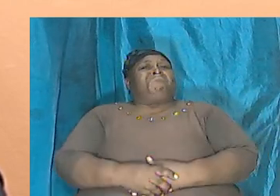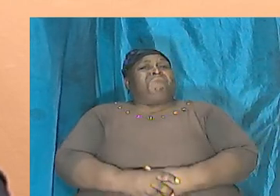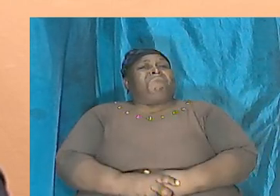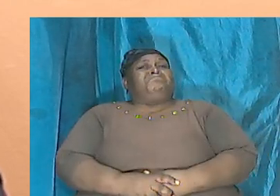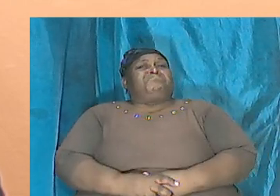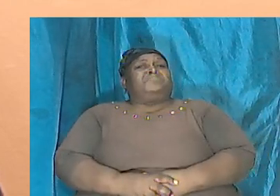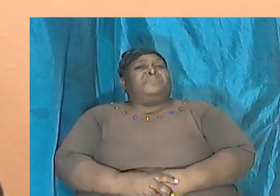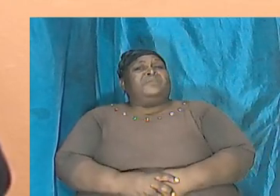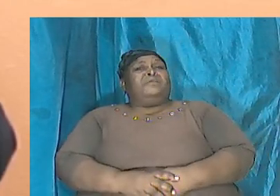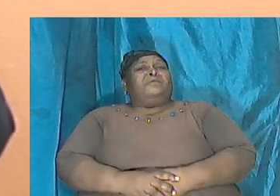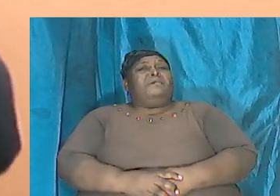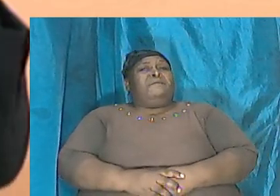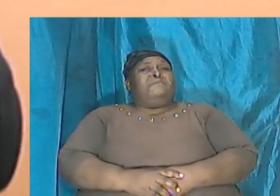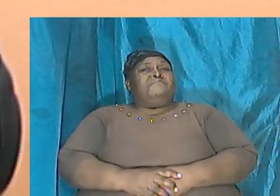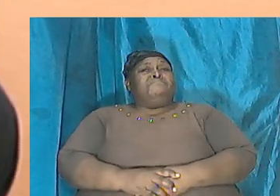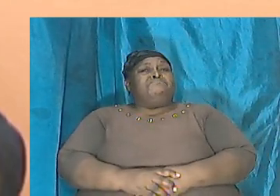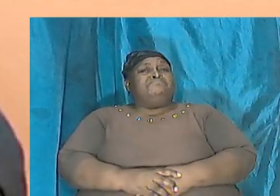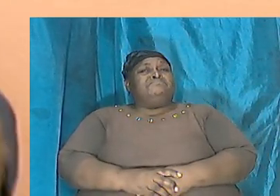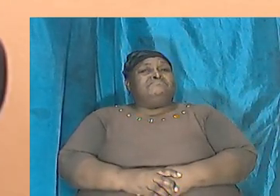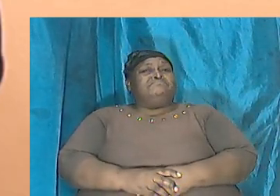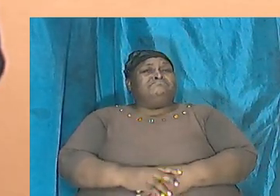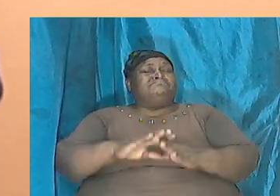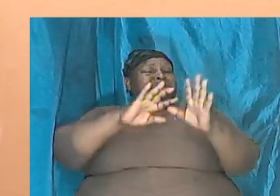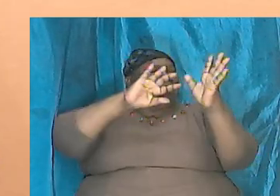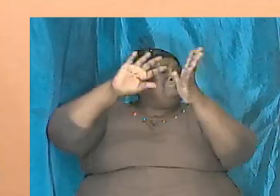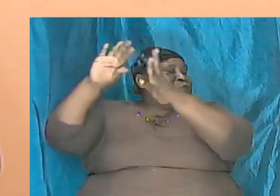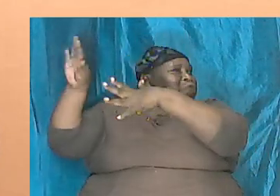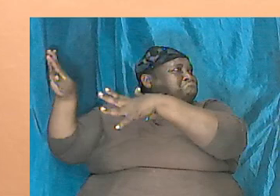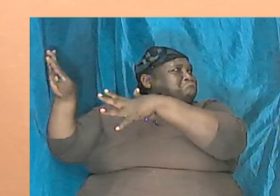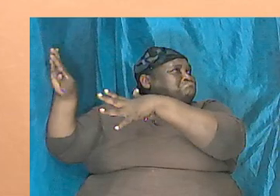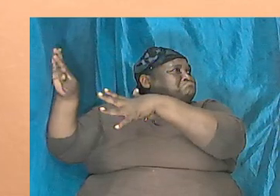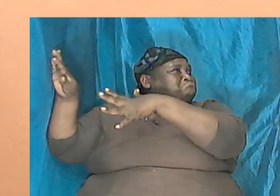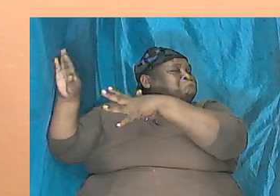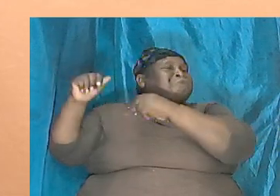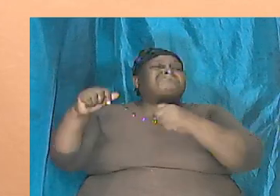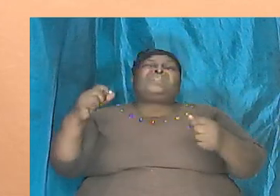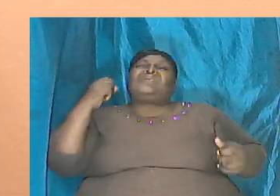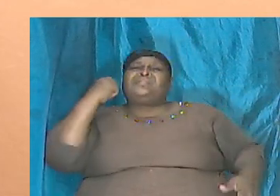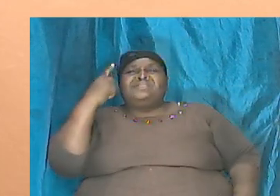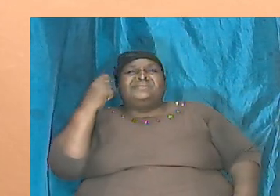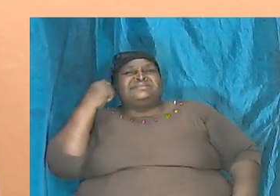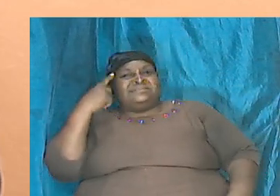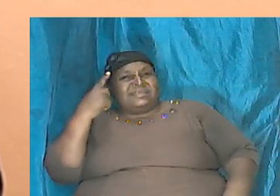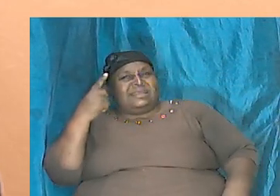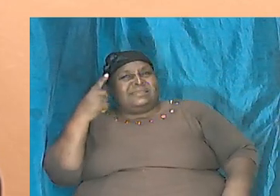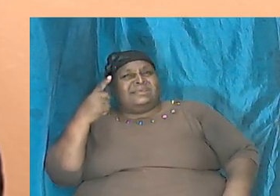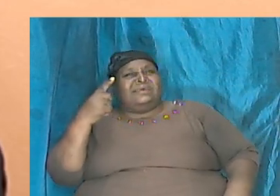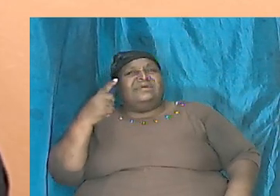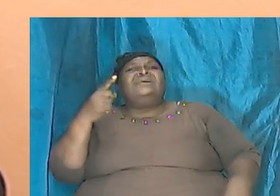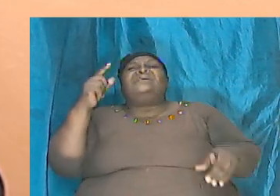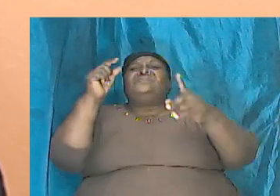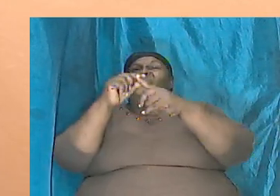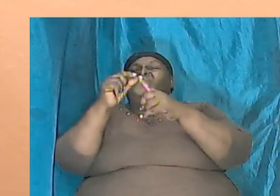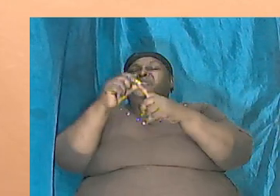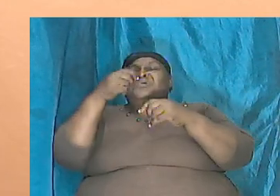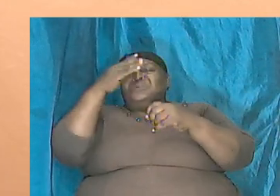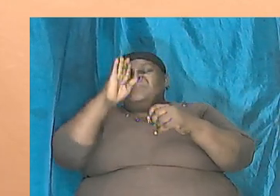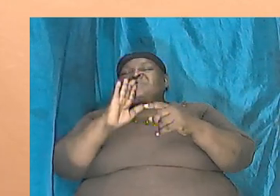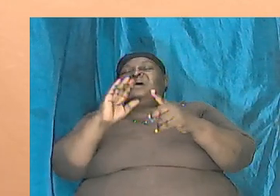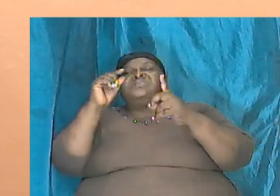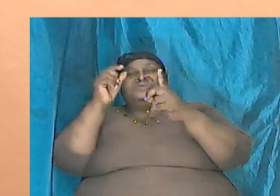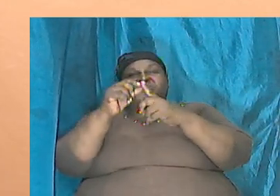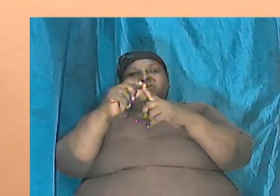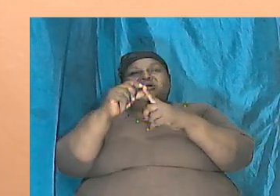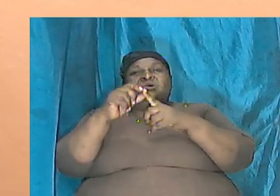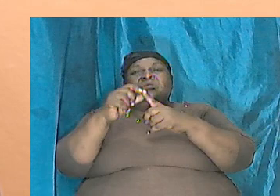push them out of your mind push them out of sight and understand that the word is the word and coming